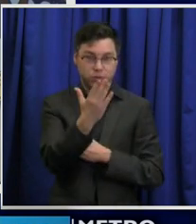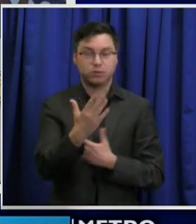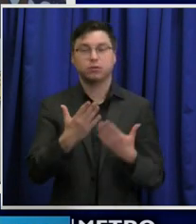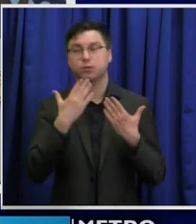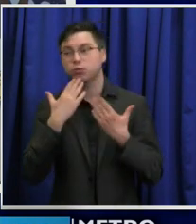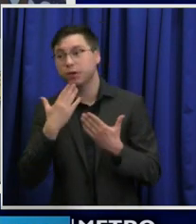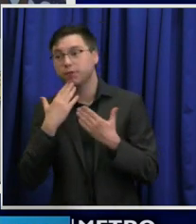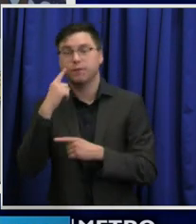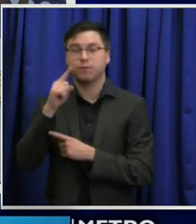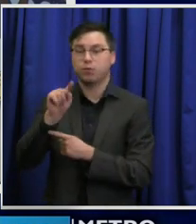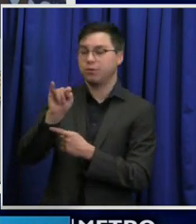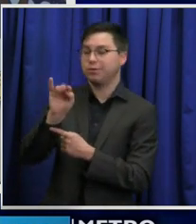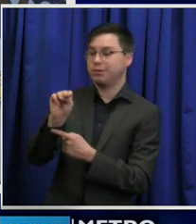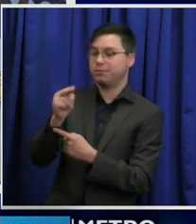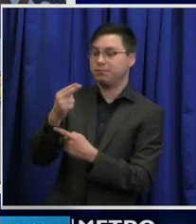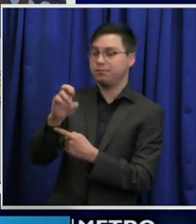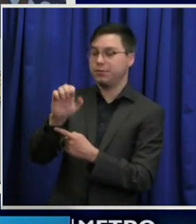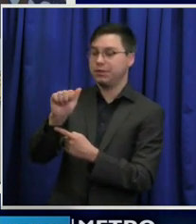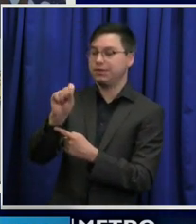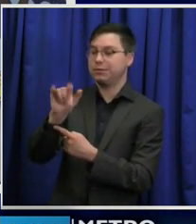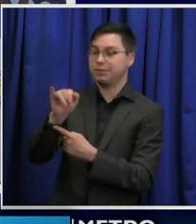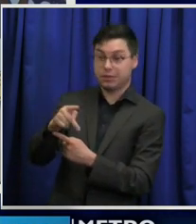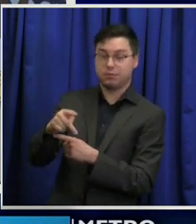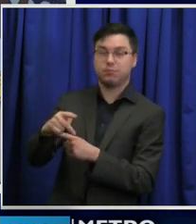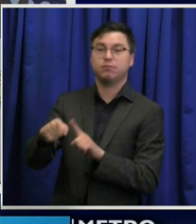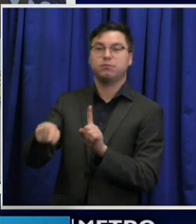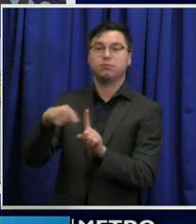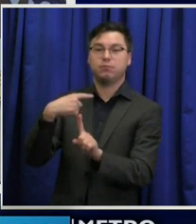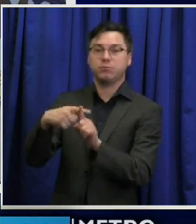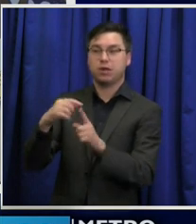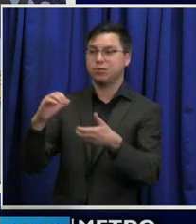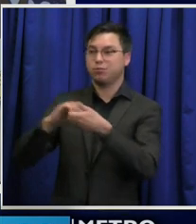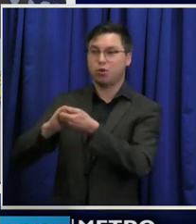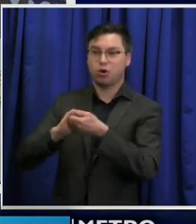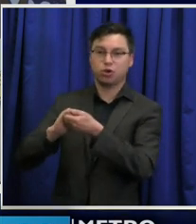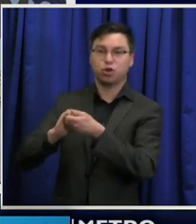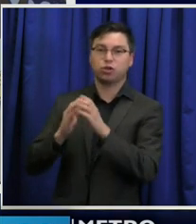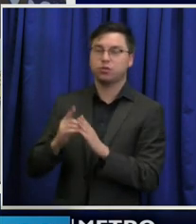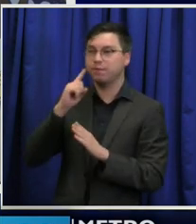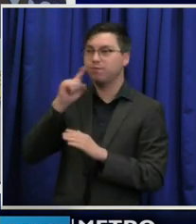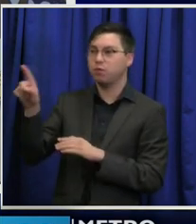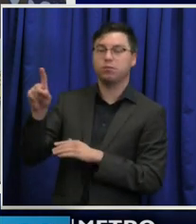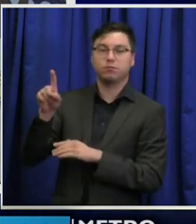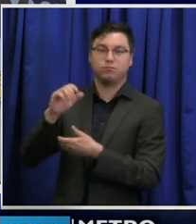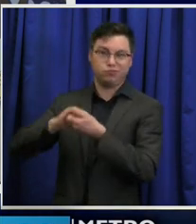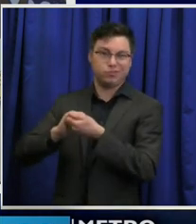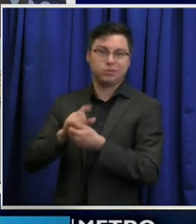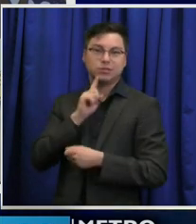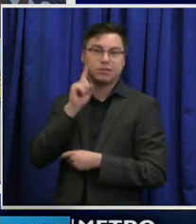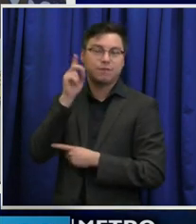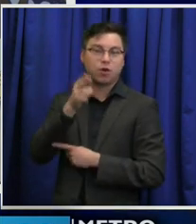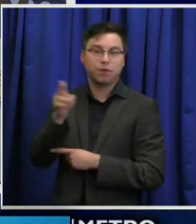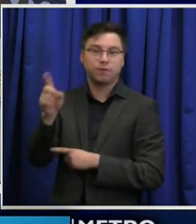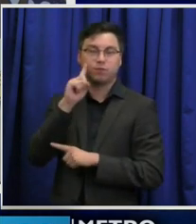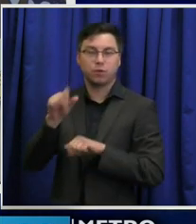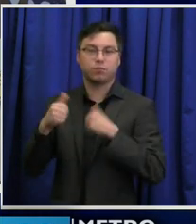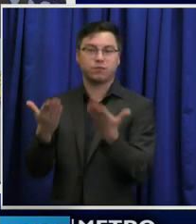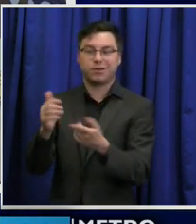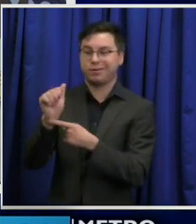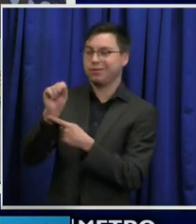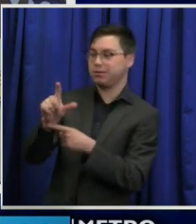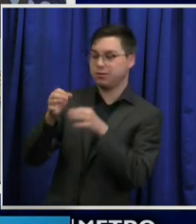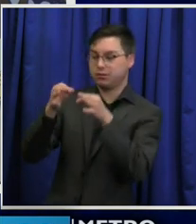grateful to Tim Heslip and our partners at Bridges for the Deaf and Hard of Hearing for providing the ASL